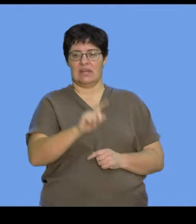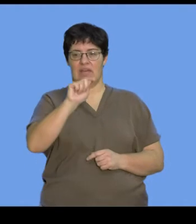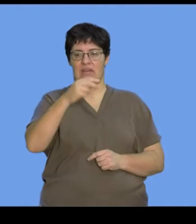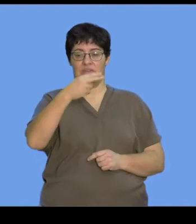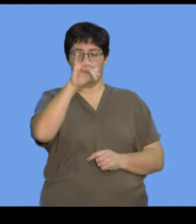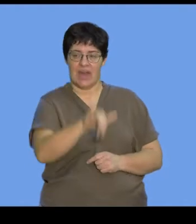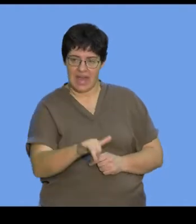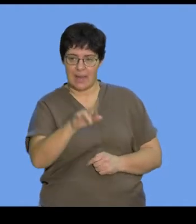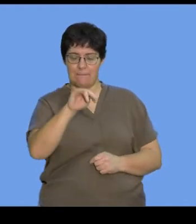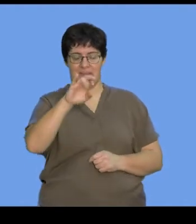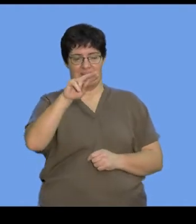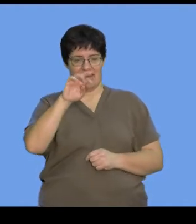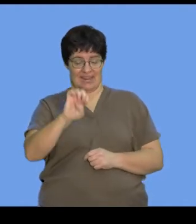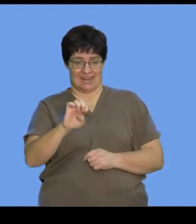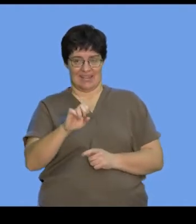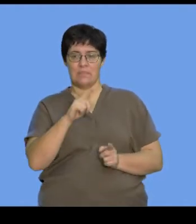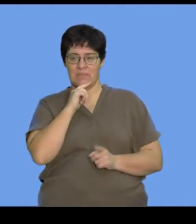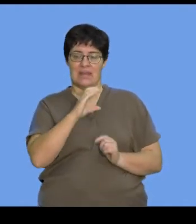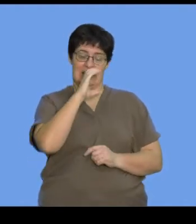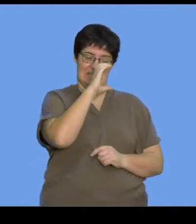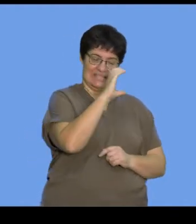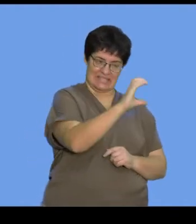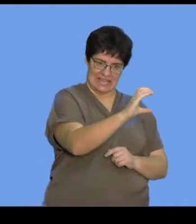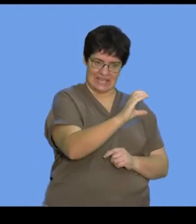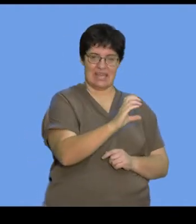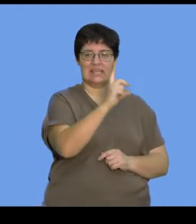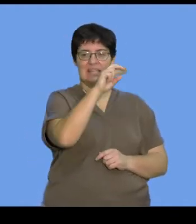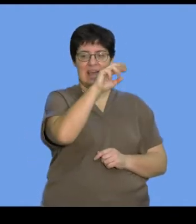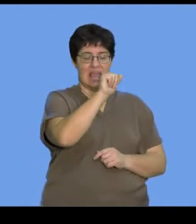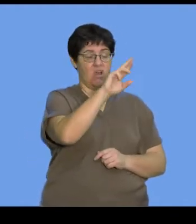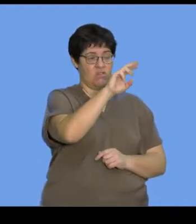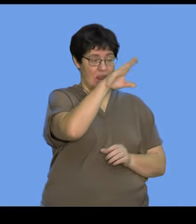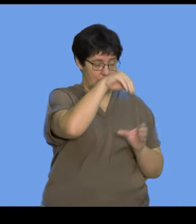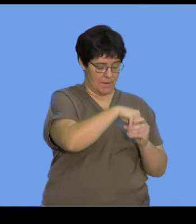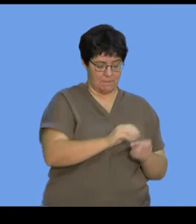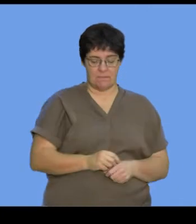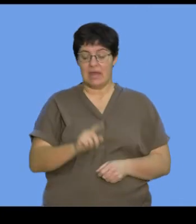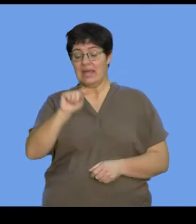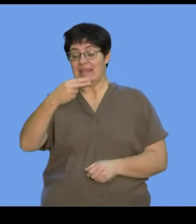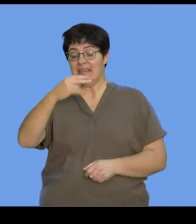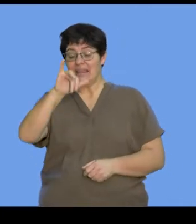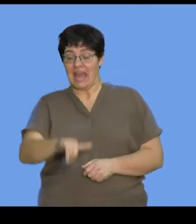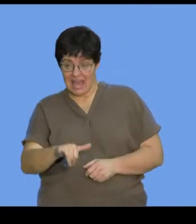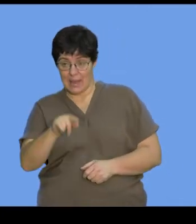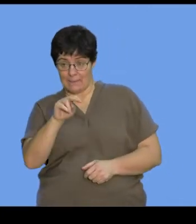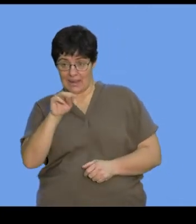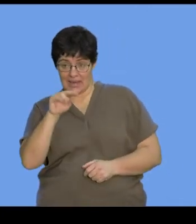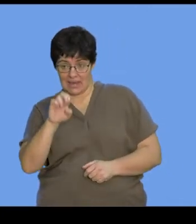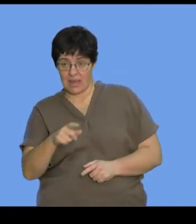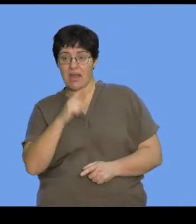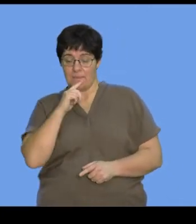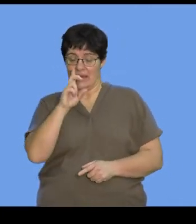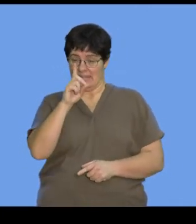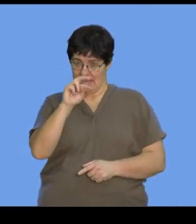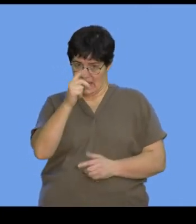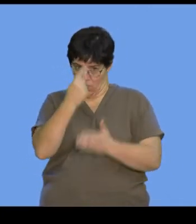And these are found, your C are found in DNA and RNA, and your thymine is found in